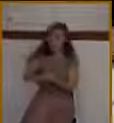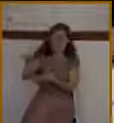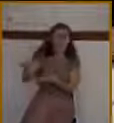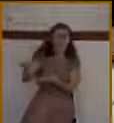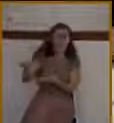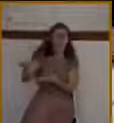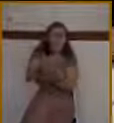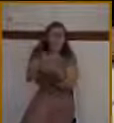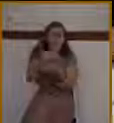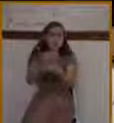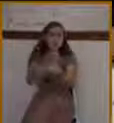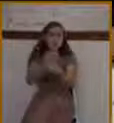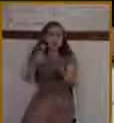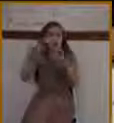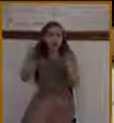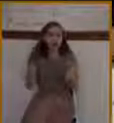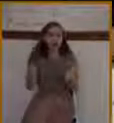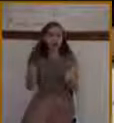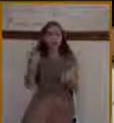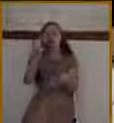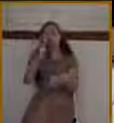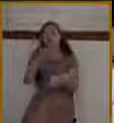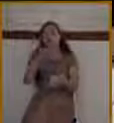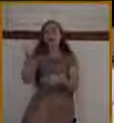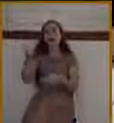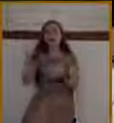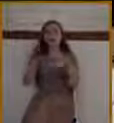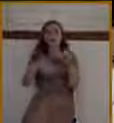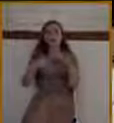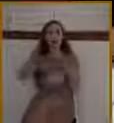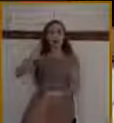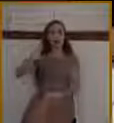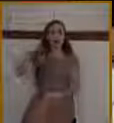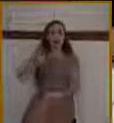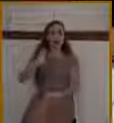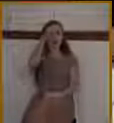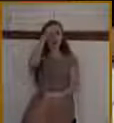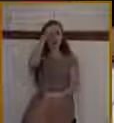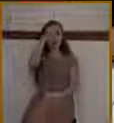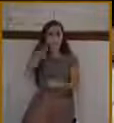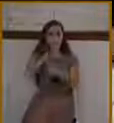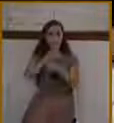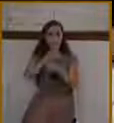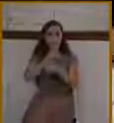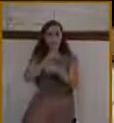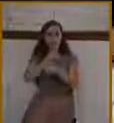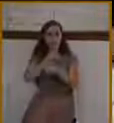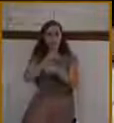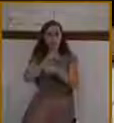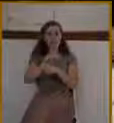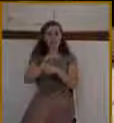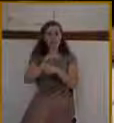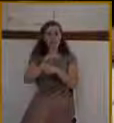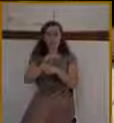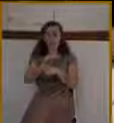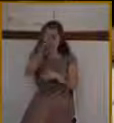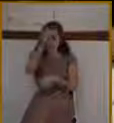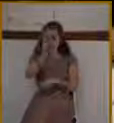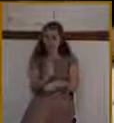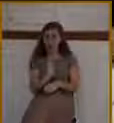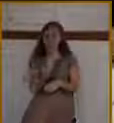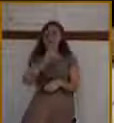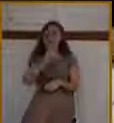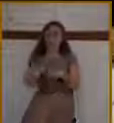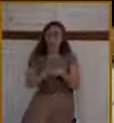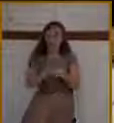shall be greater than of the former, saith the Lord of hosts. And God gives them a word, a promise.